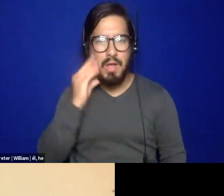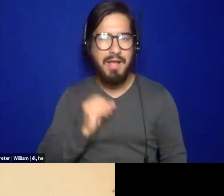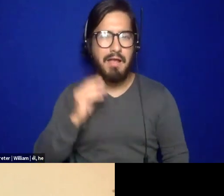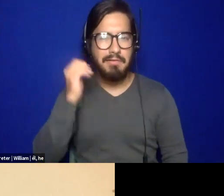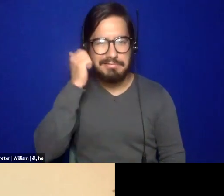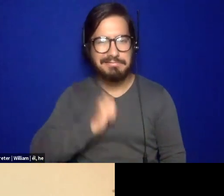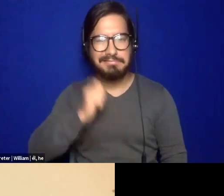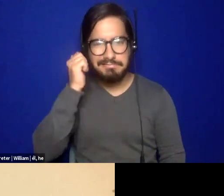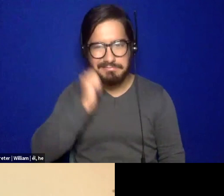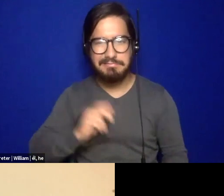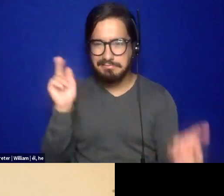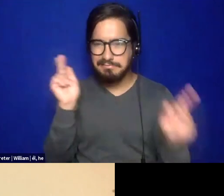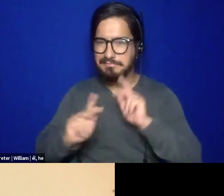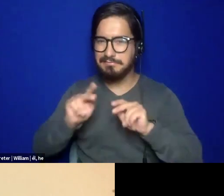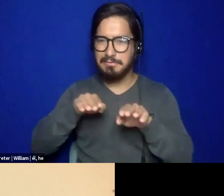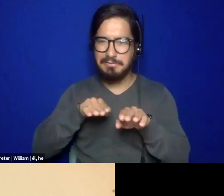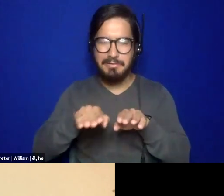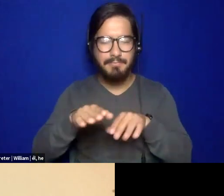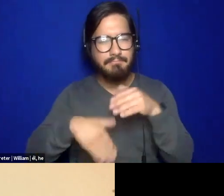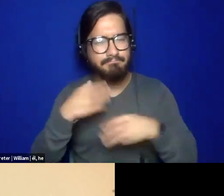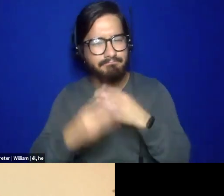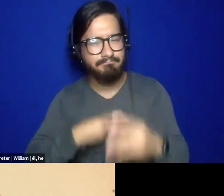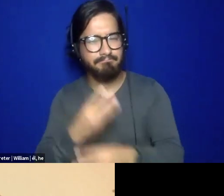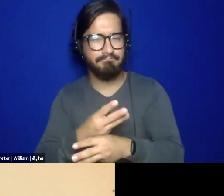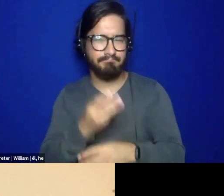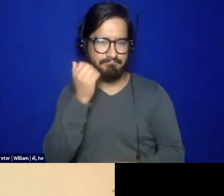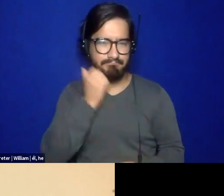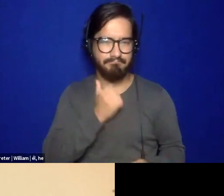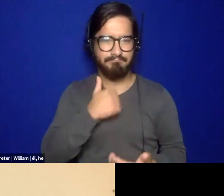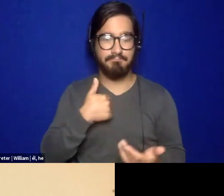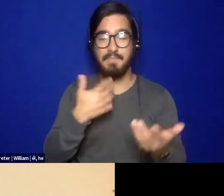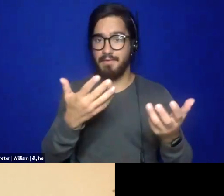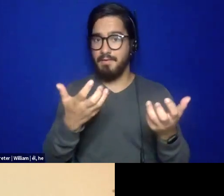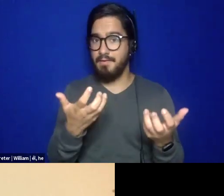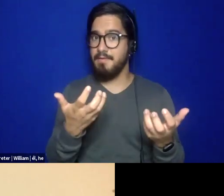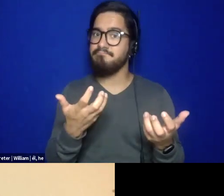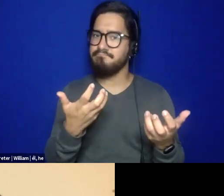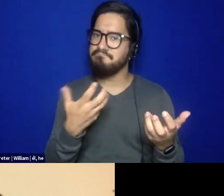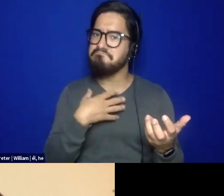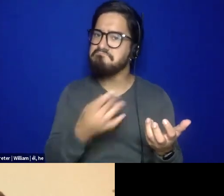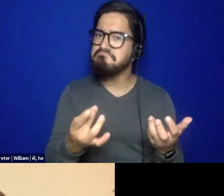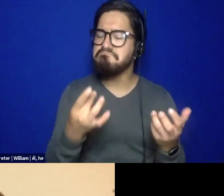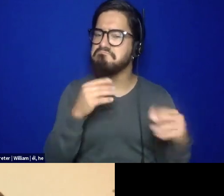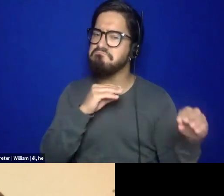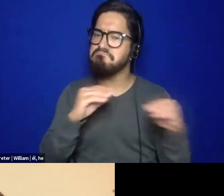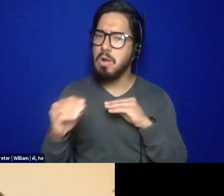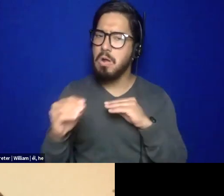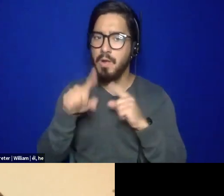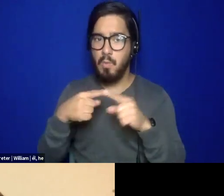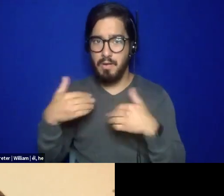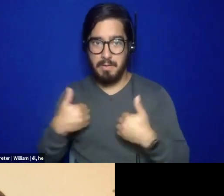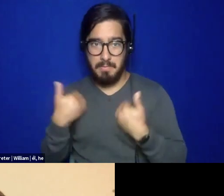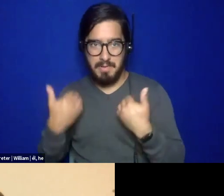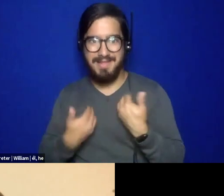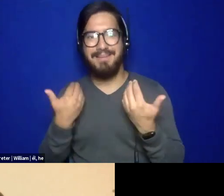This planet. So, um, I, I like movement. Am I in my youth? I was a recreation therapist.